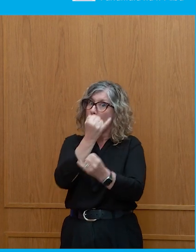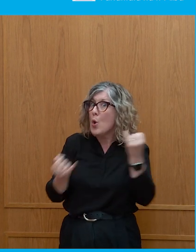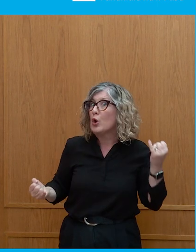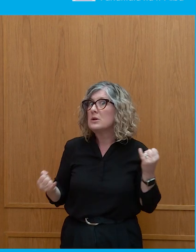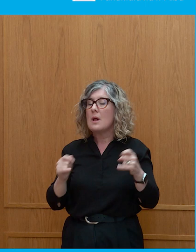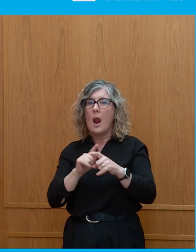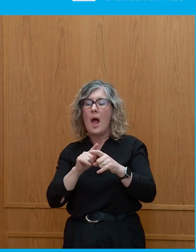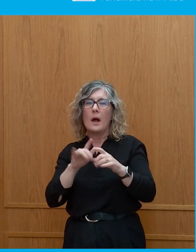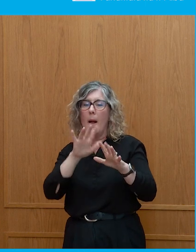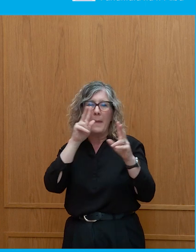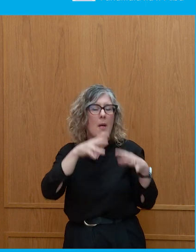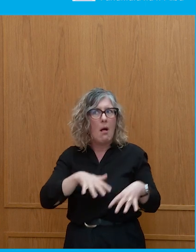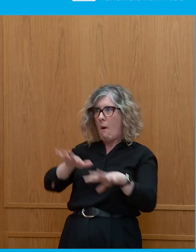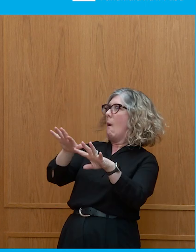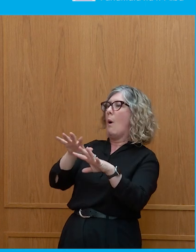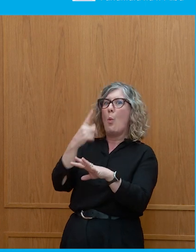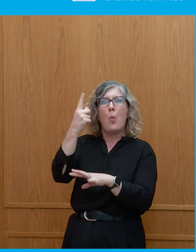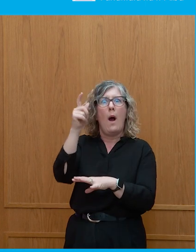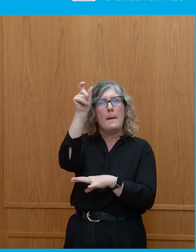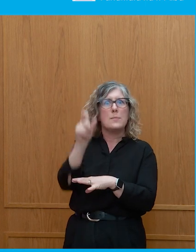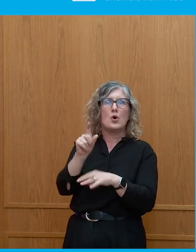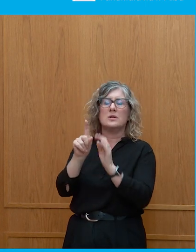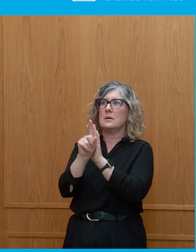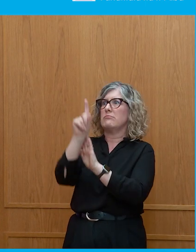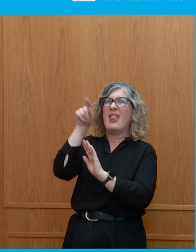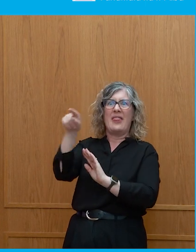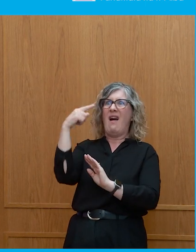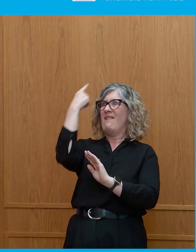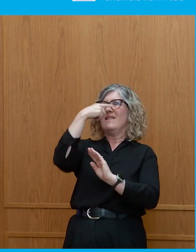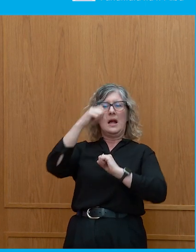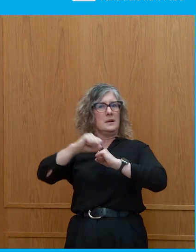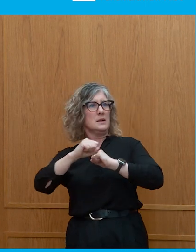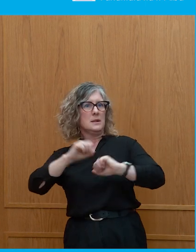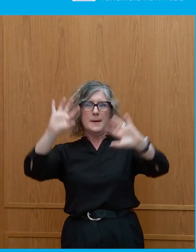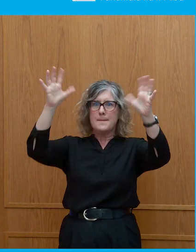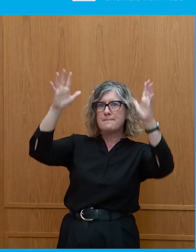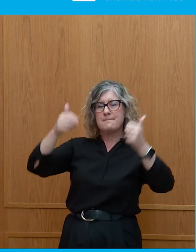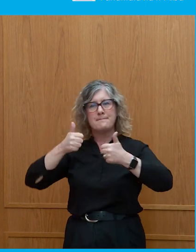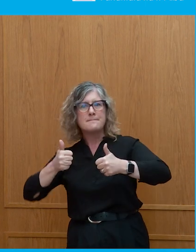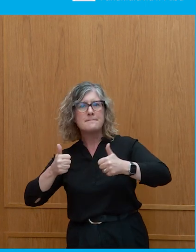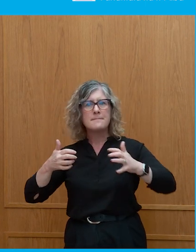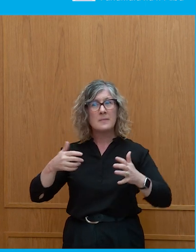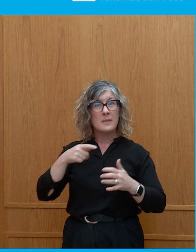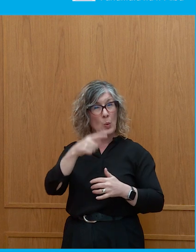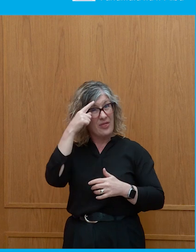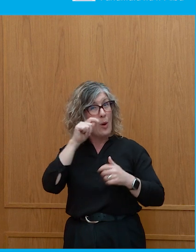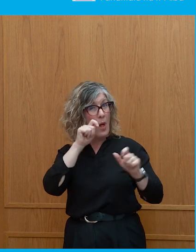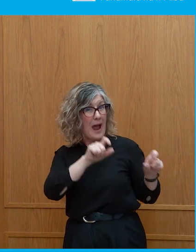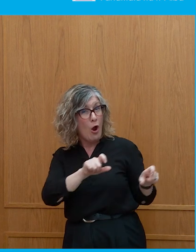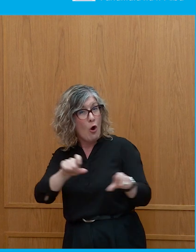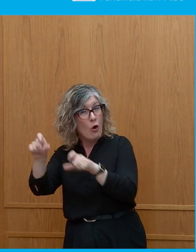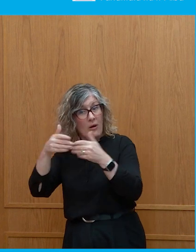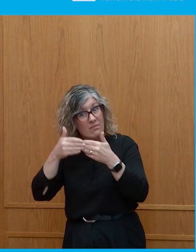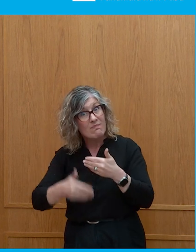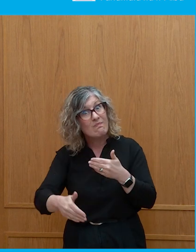of, you know, the one-person face and make that – is that a long-term trend now firmly